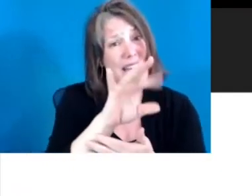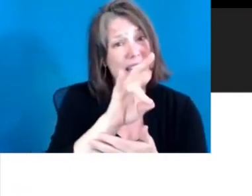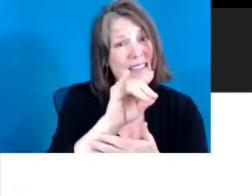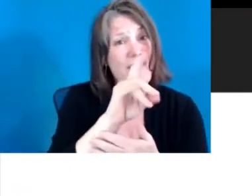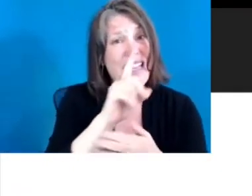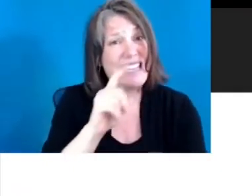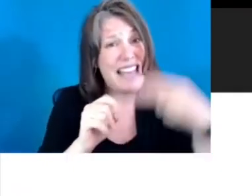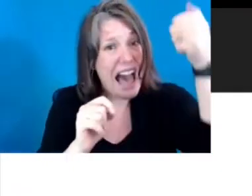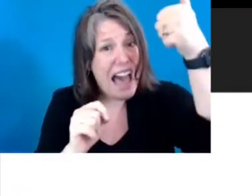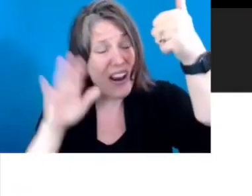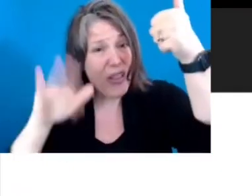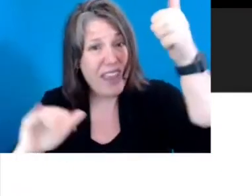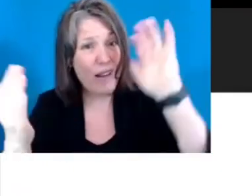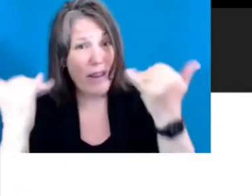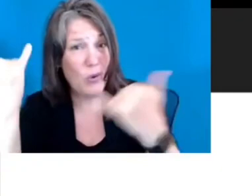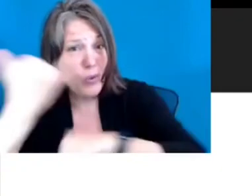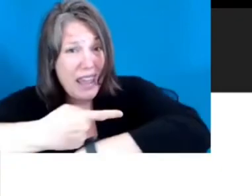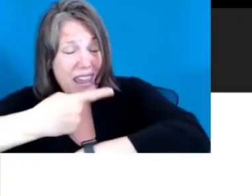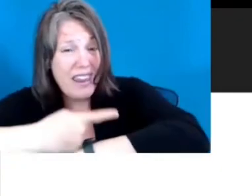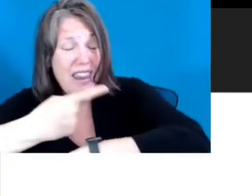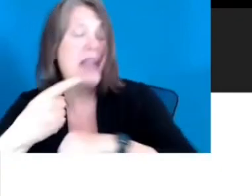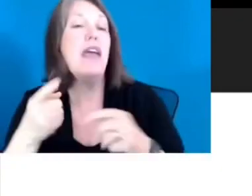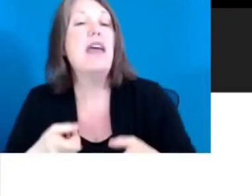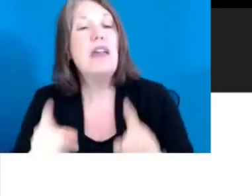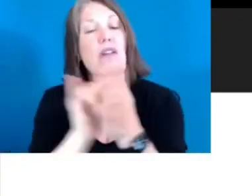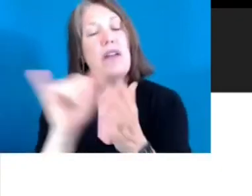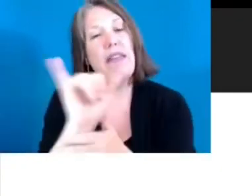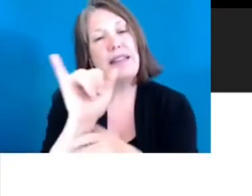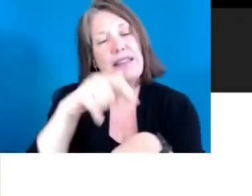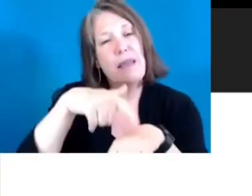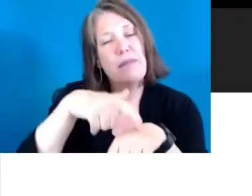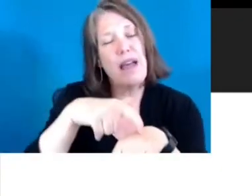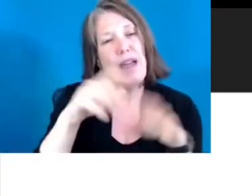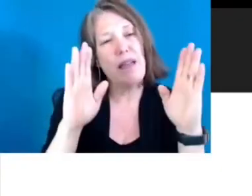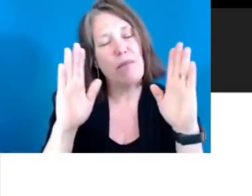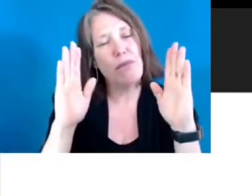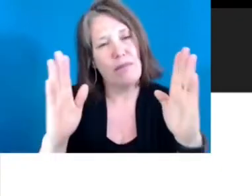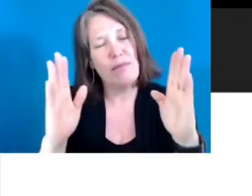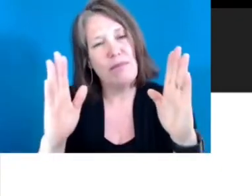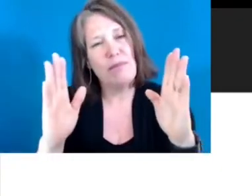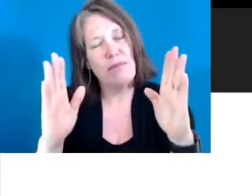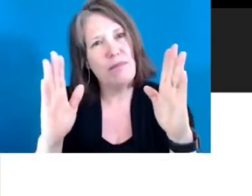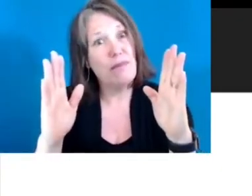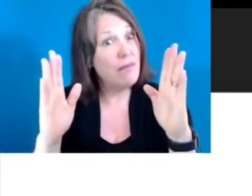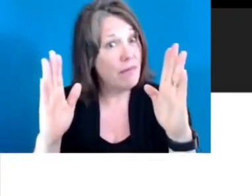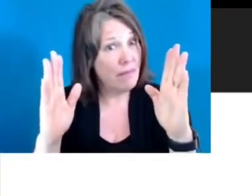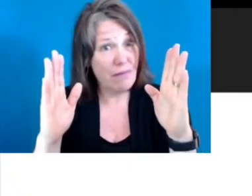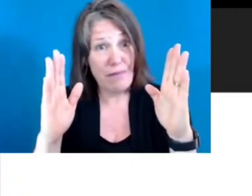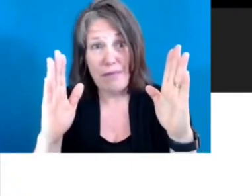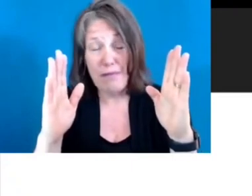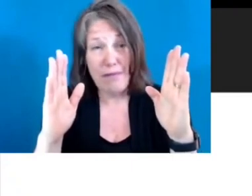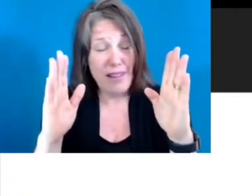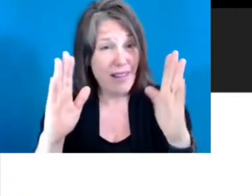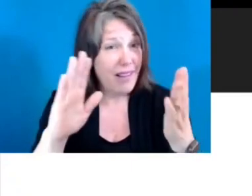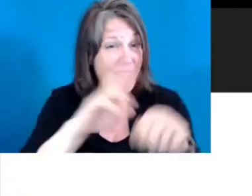is actually higher than it is now. And during that same time period, the rest of the nation, the median income is doubled.